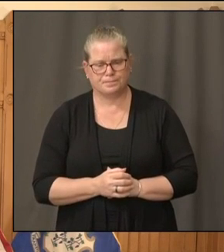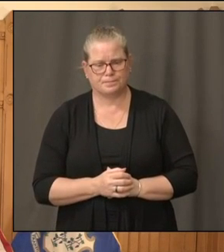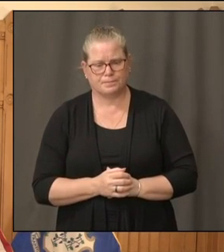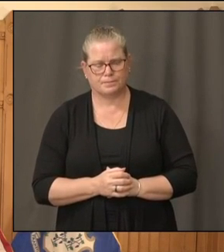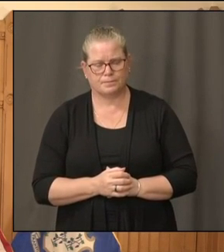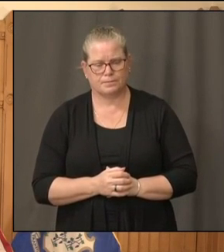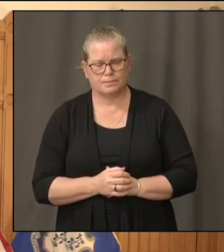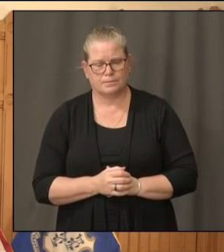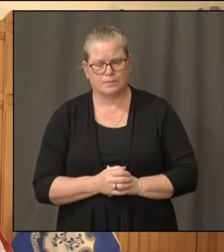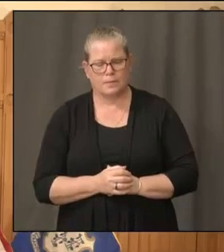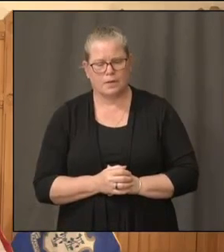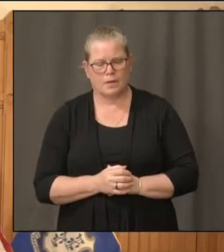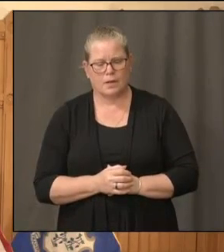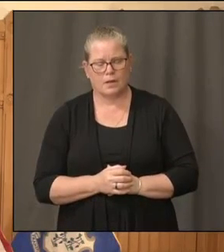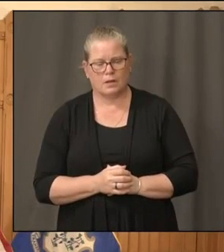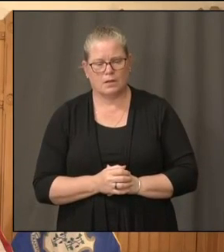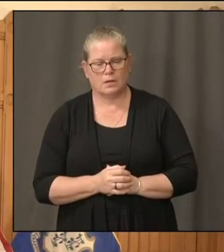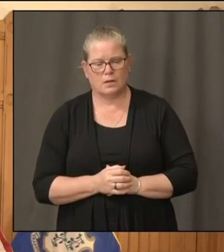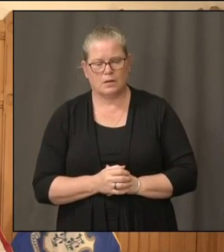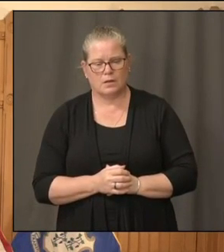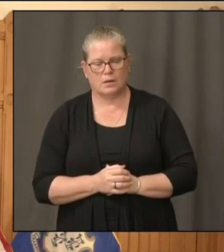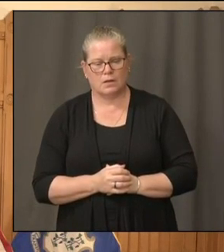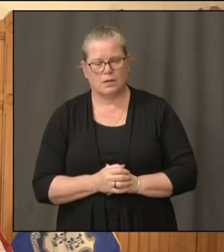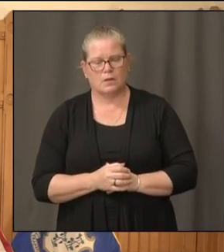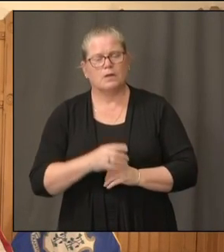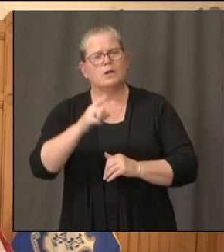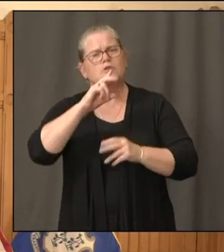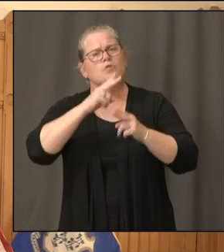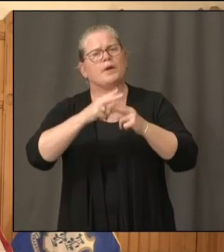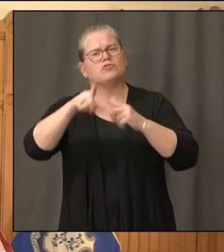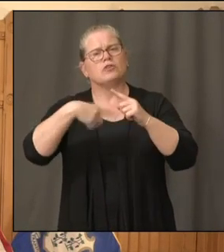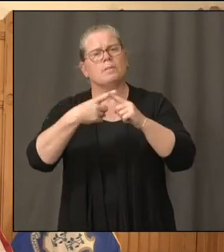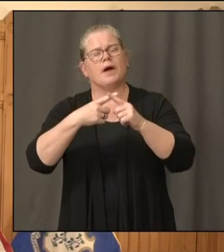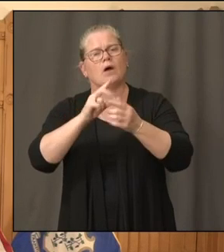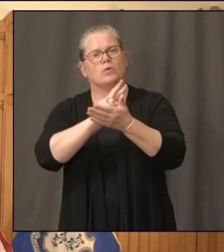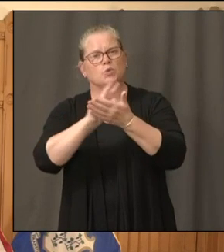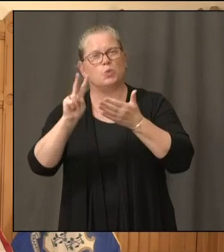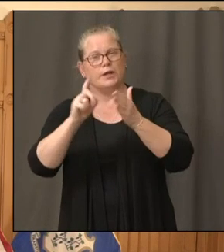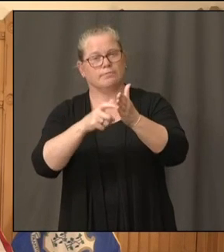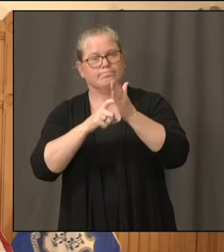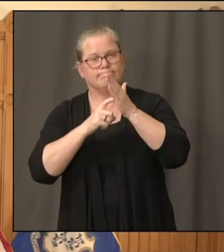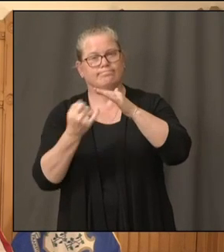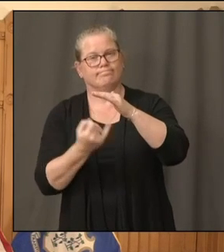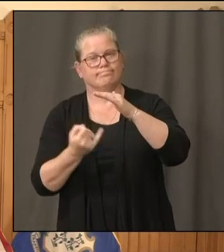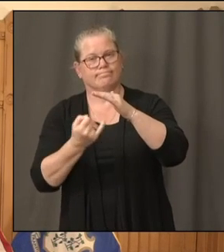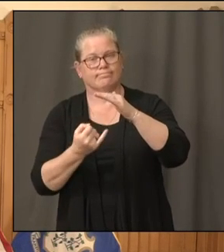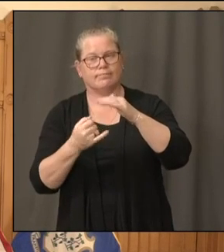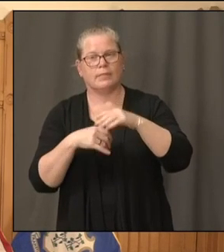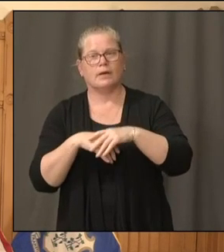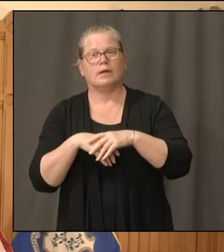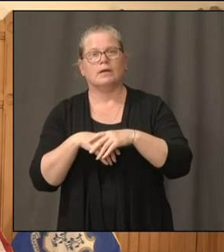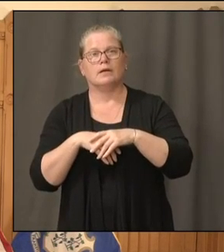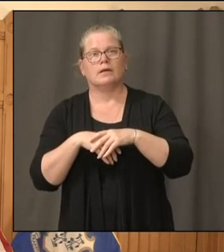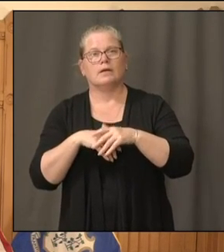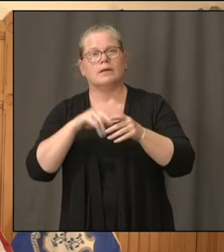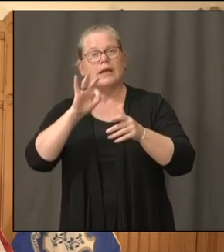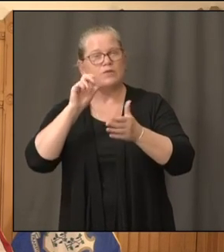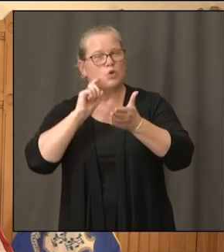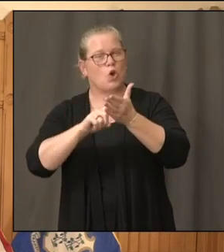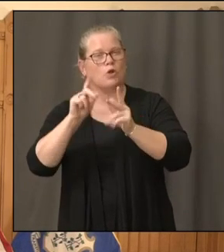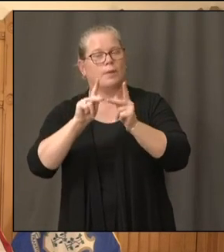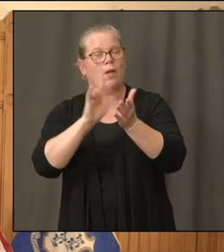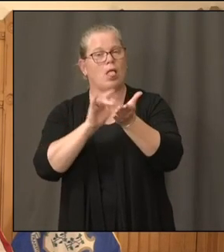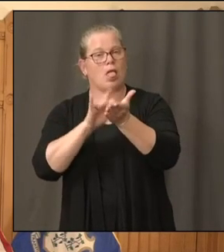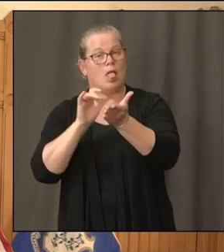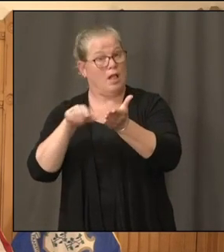mandatory quarantine. You mentioned if you see some leaks, continue to see some leaks in the bucket. Have there been reports of